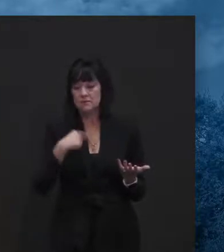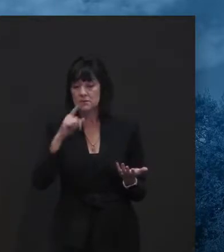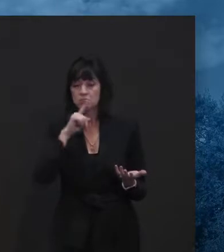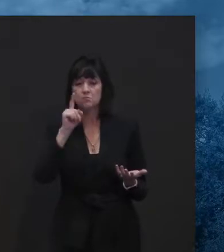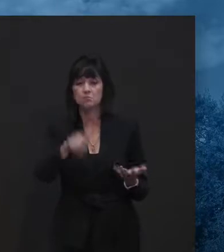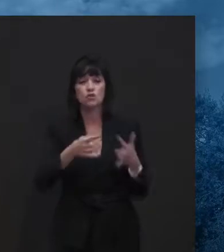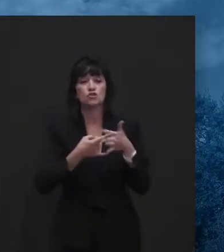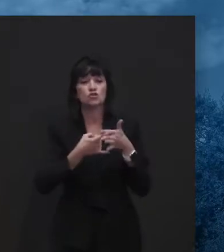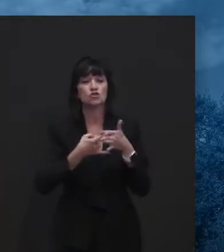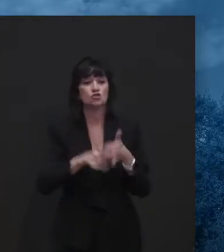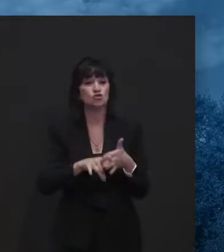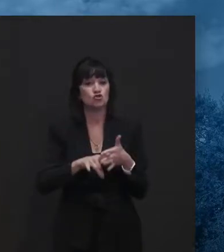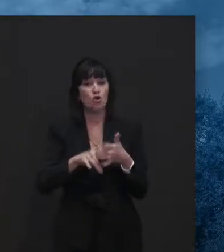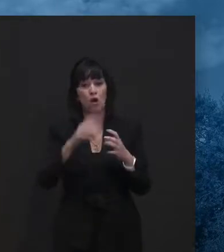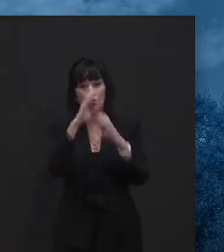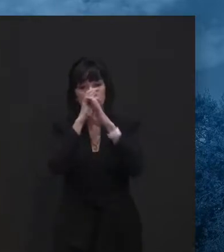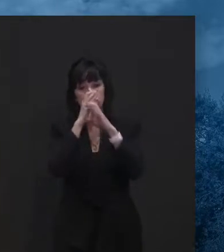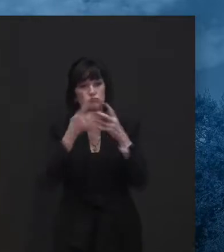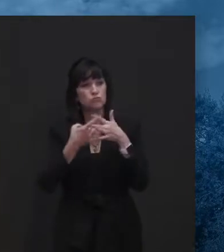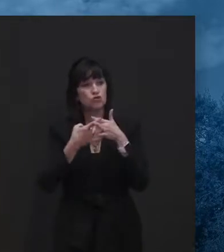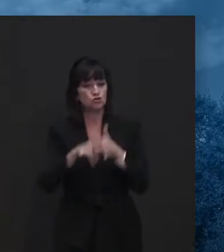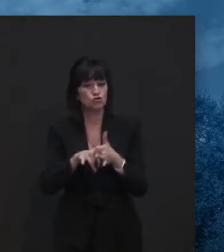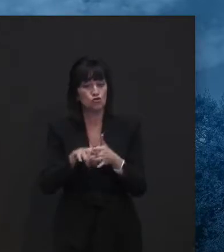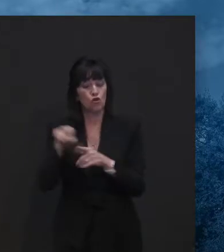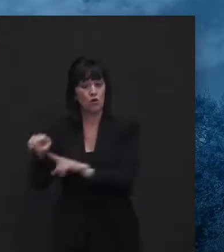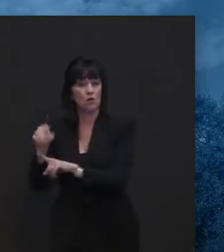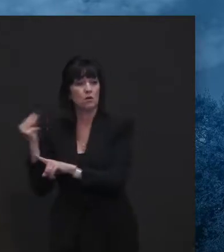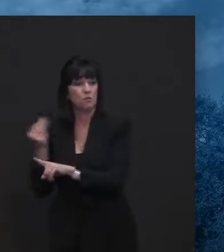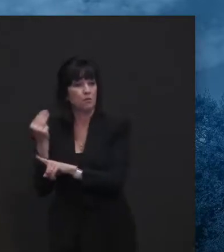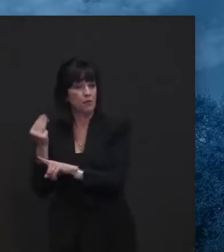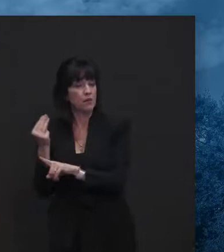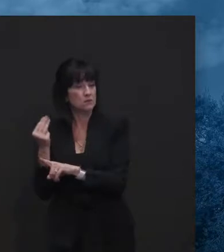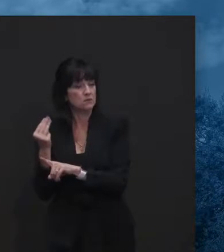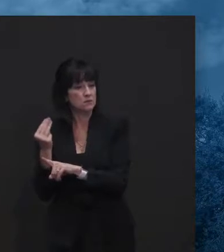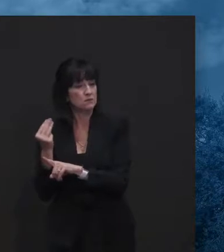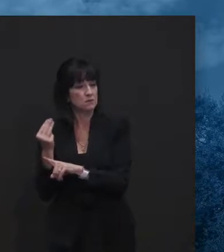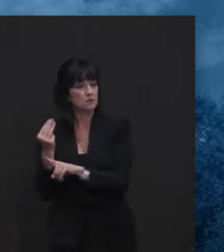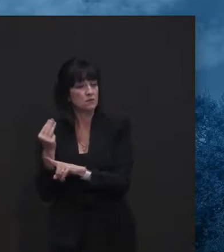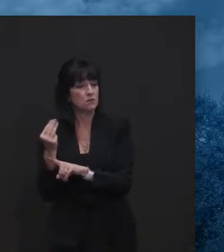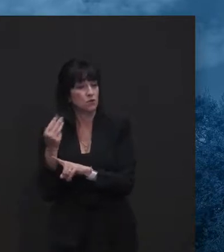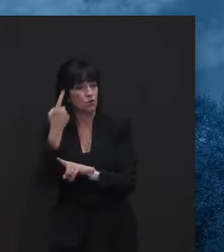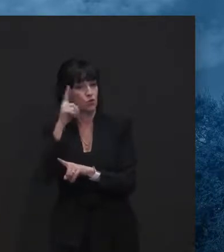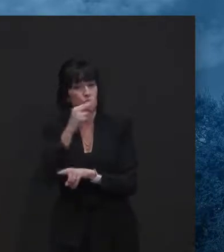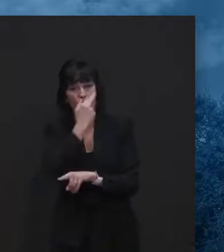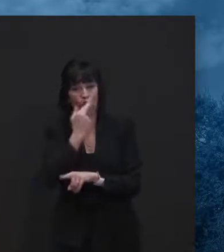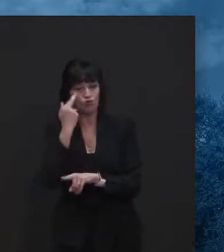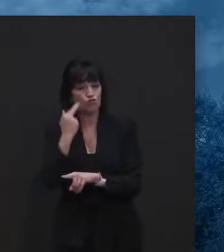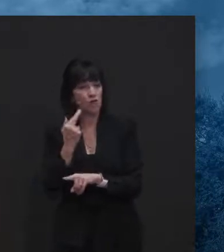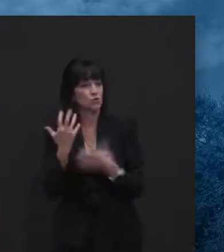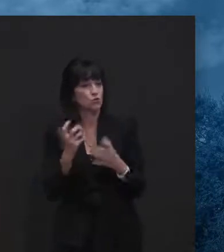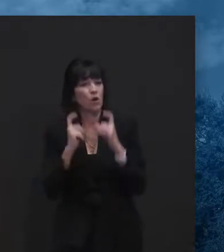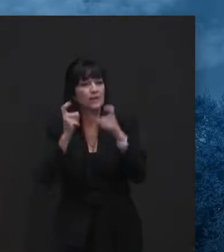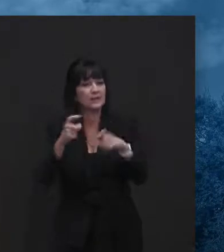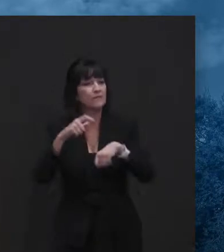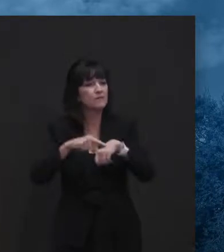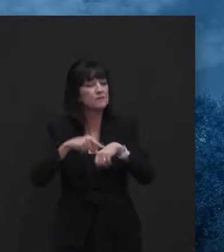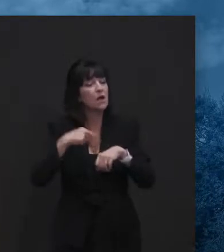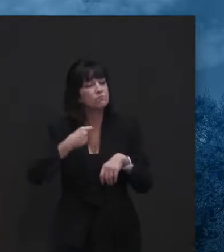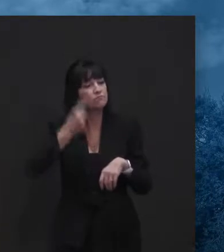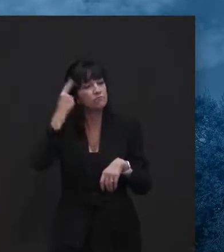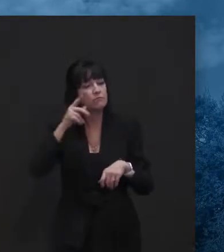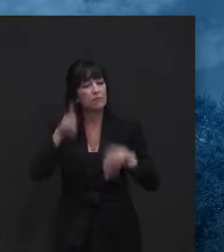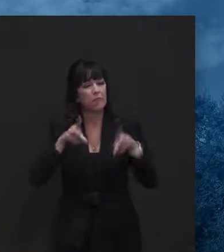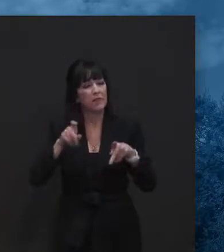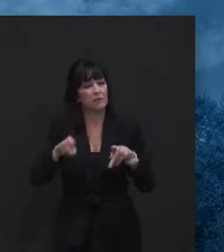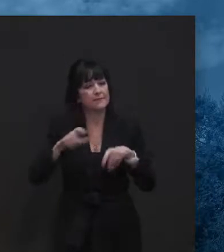um, uh, when these go into effect for, for restaurants, just because people need time to plan. I get, get